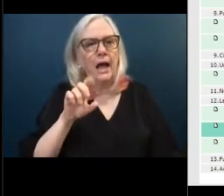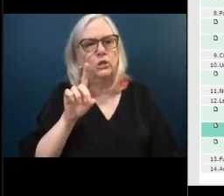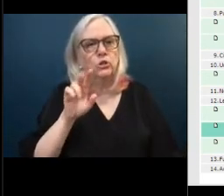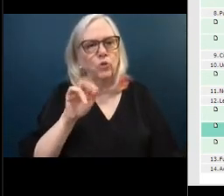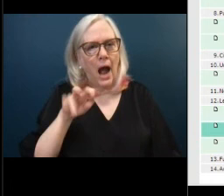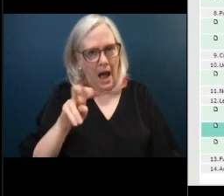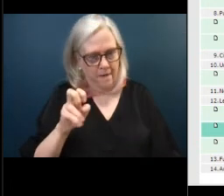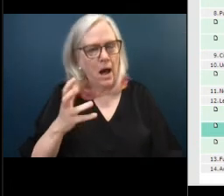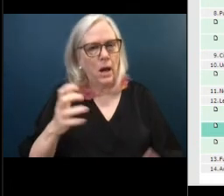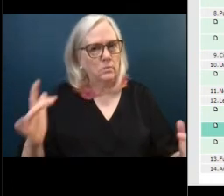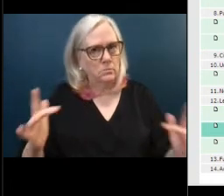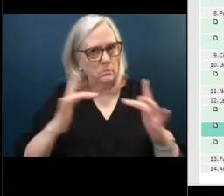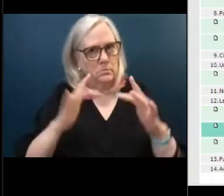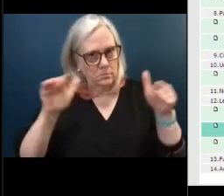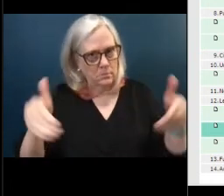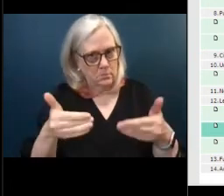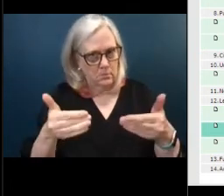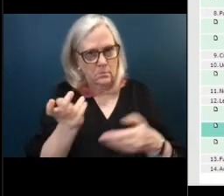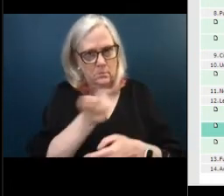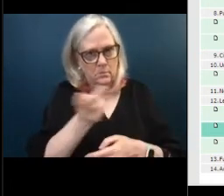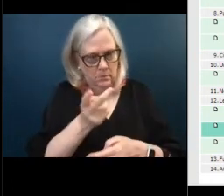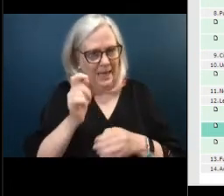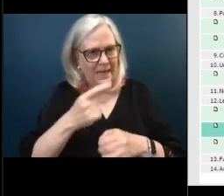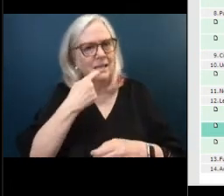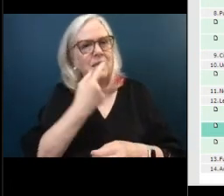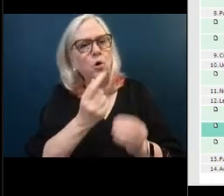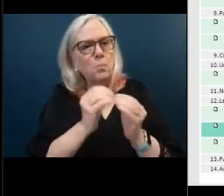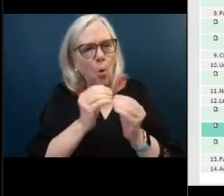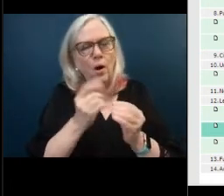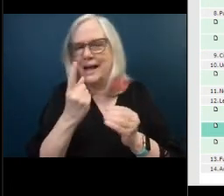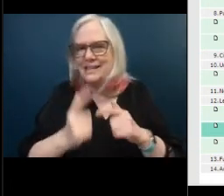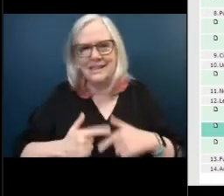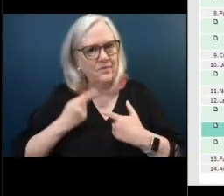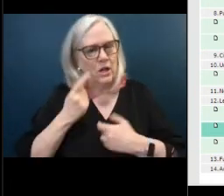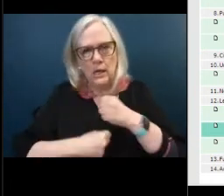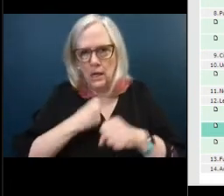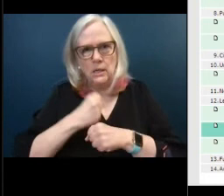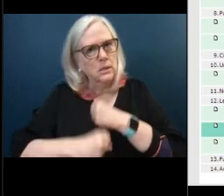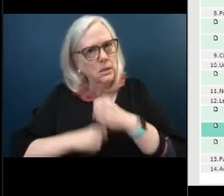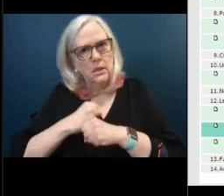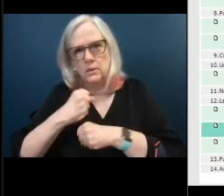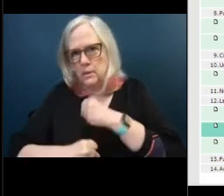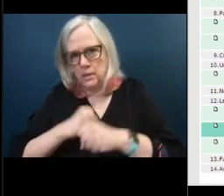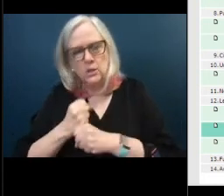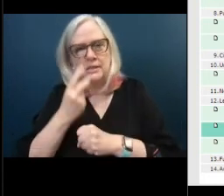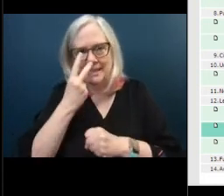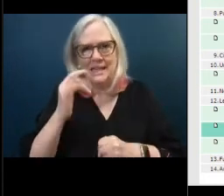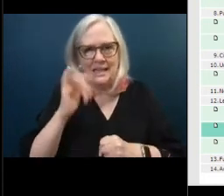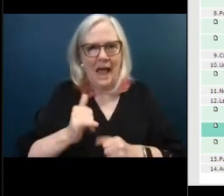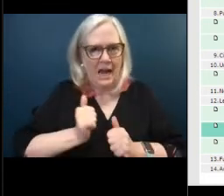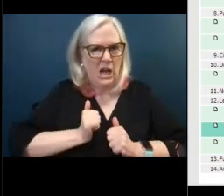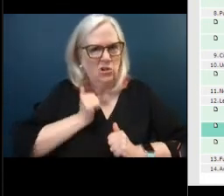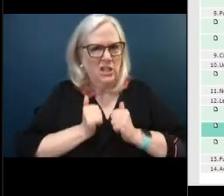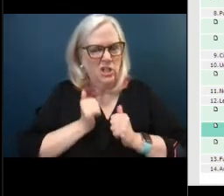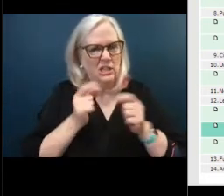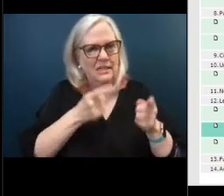in contact with him and he can kind of tell you a little bit more he's lived there years and years and years so he's he's seen the progression of what's going on with that